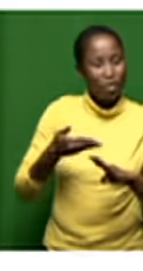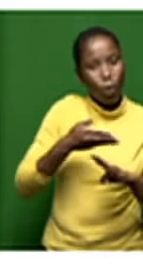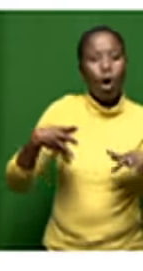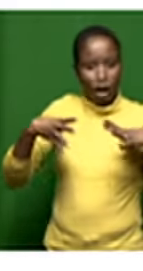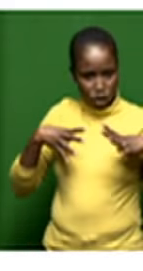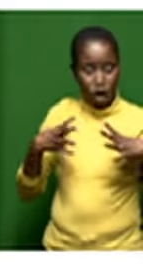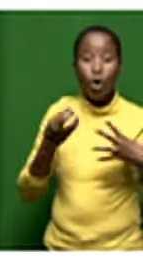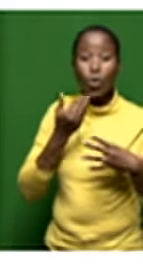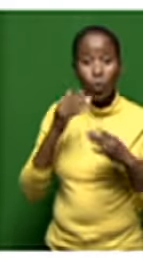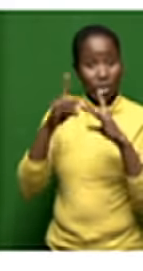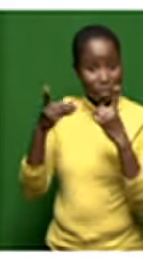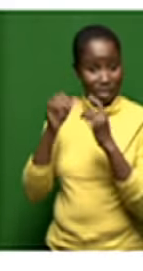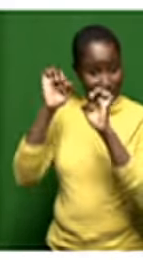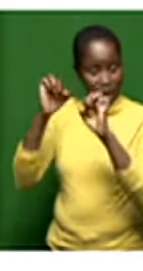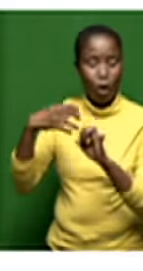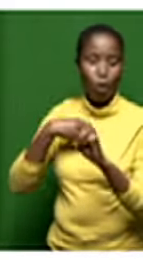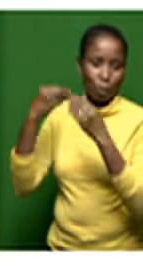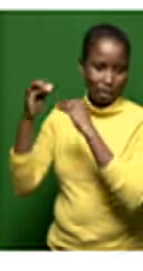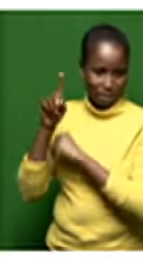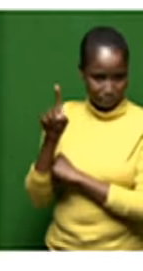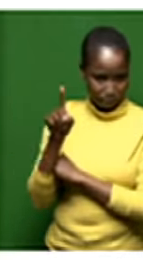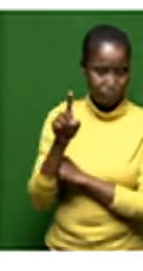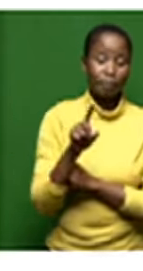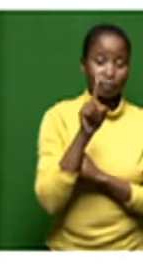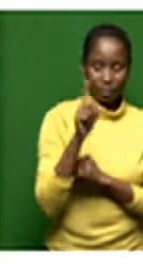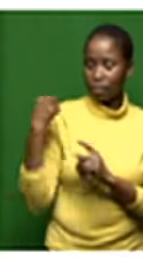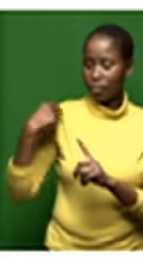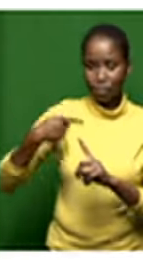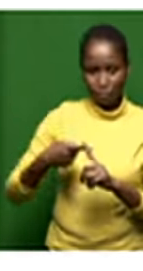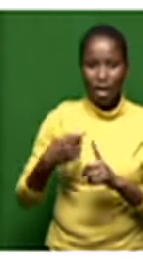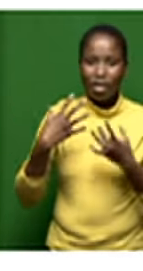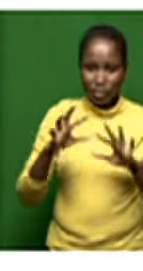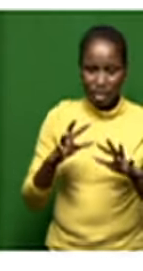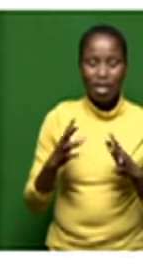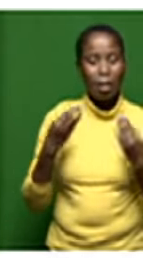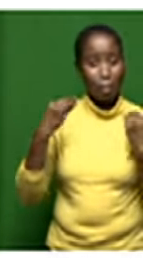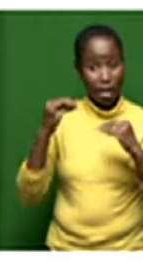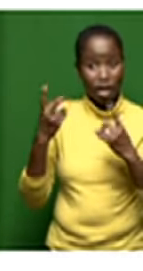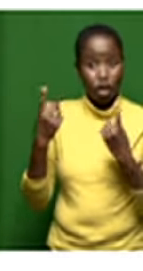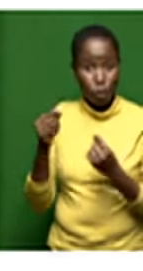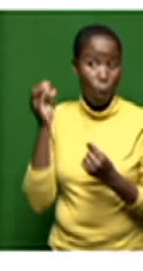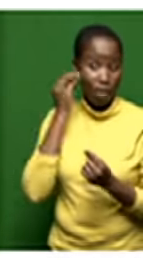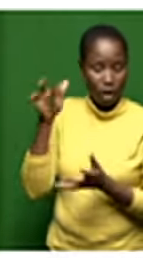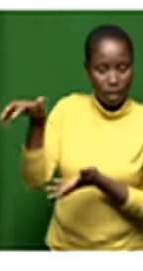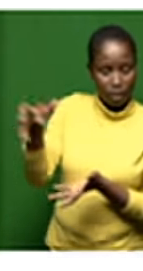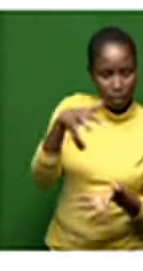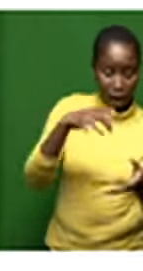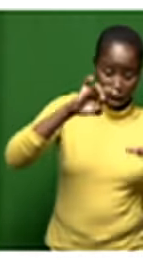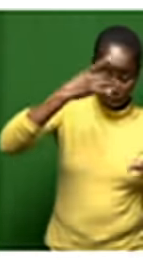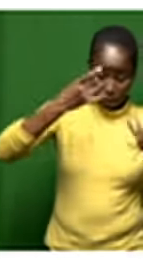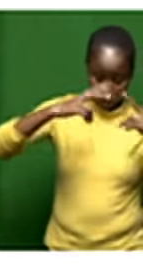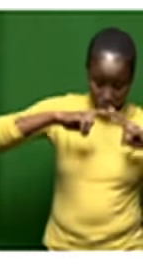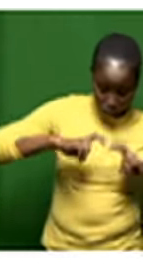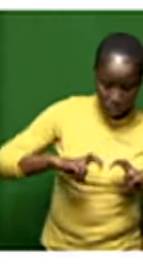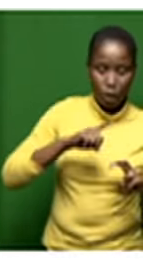enterprise so since then we've been busy with his due diligence where the consortium had to come into the business so